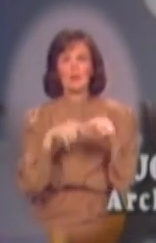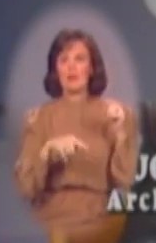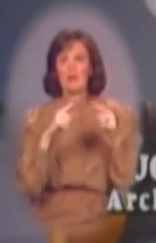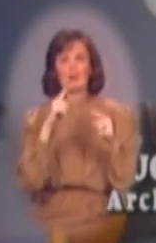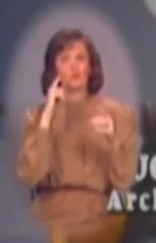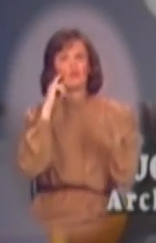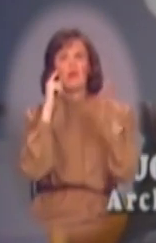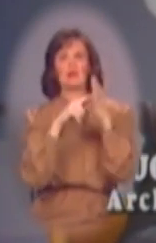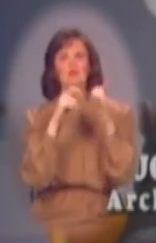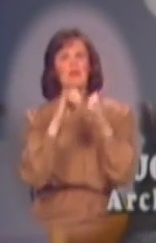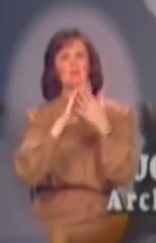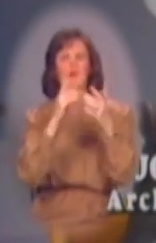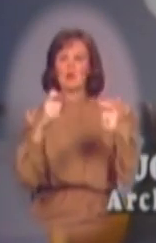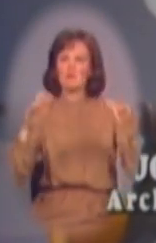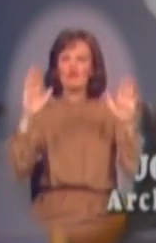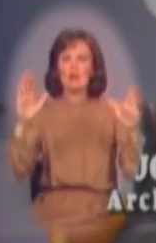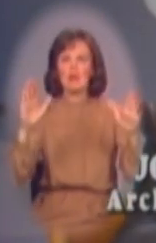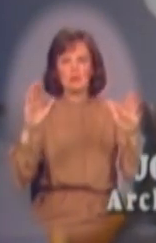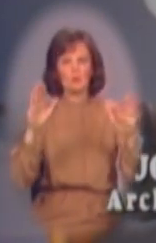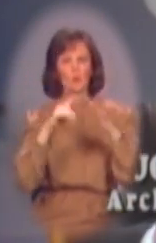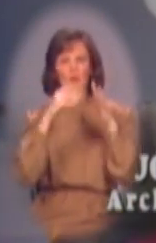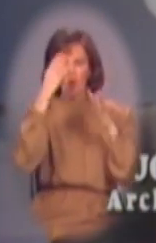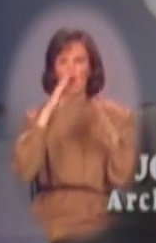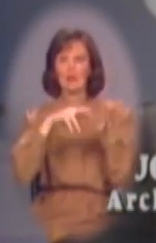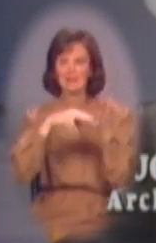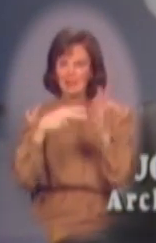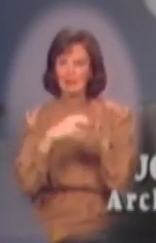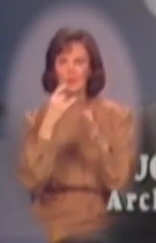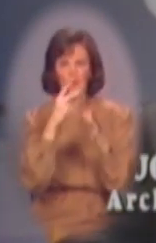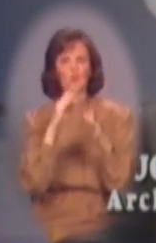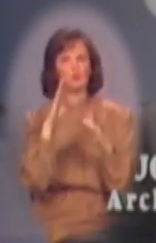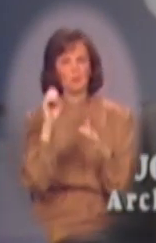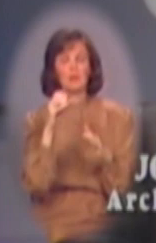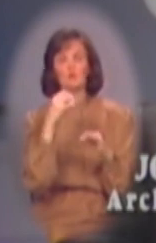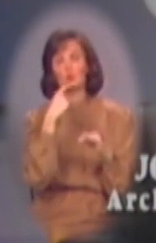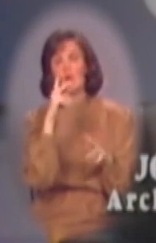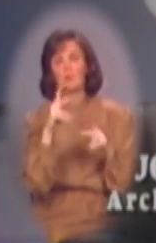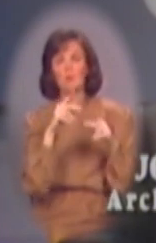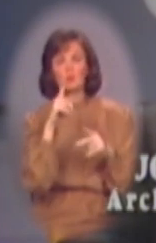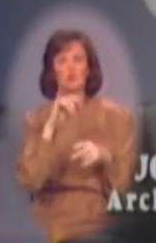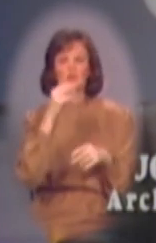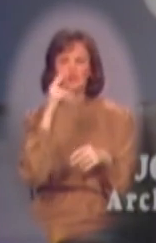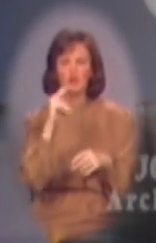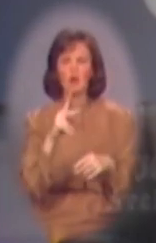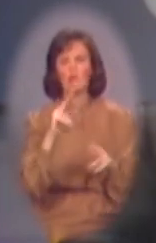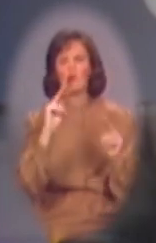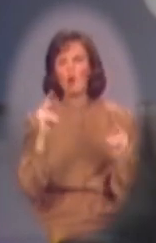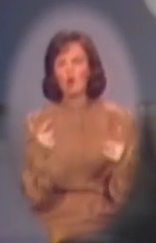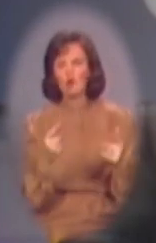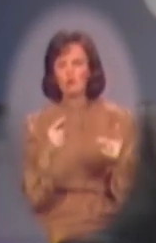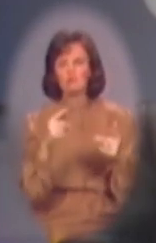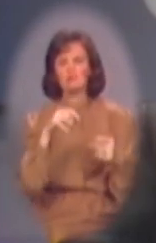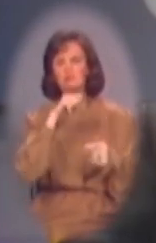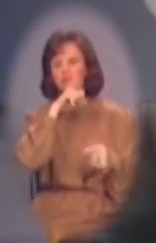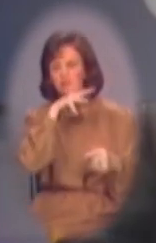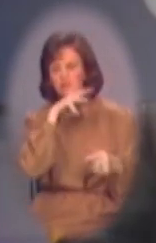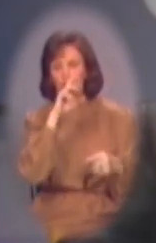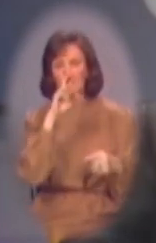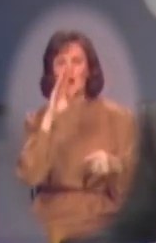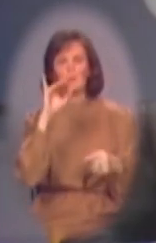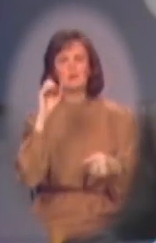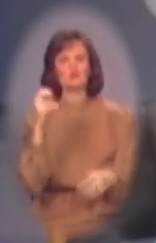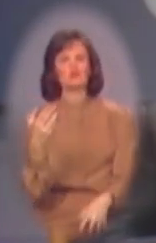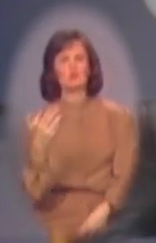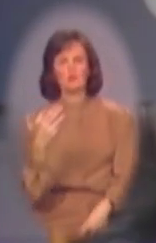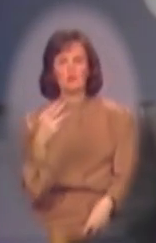potential for greatness, for being what they could be, what God intended them to be. If you tell people you're junk, you're no good, you're rubbish, uh,